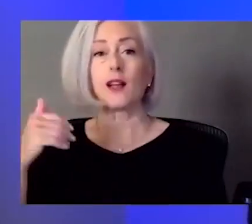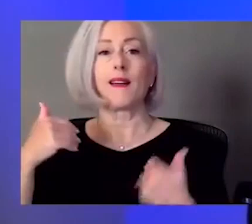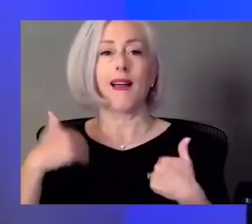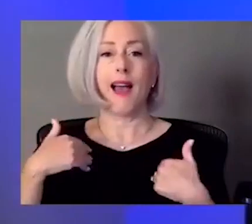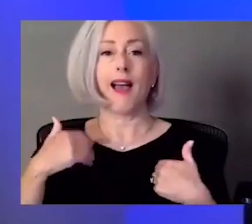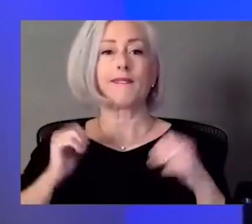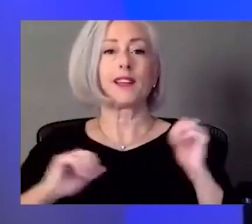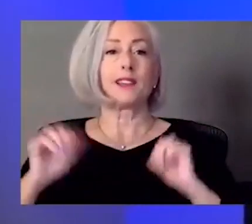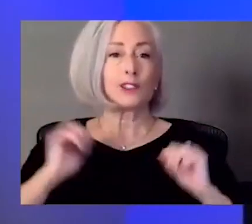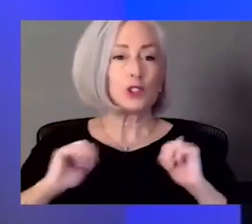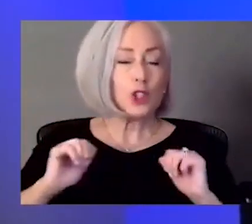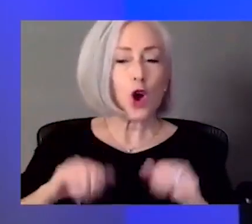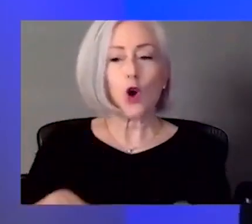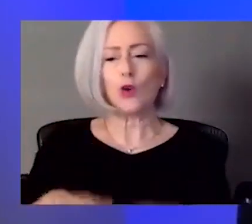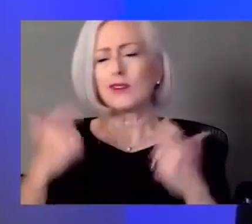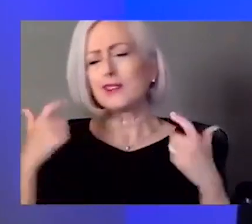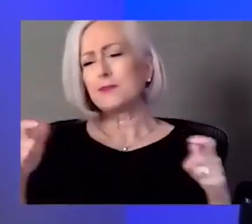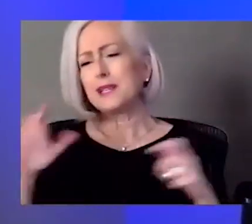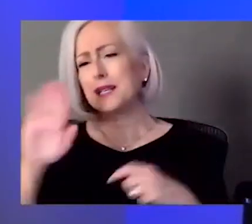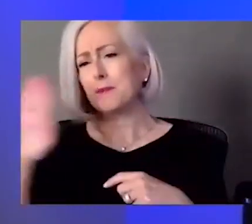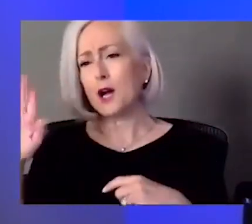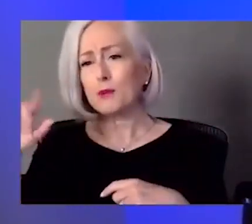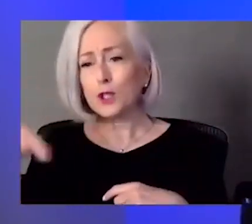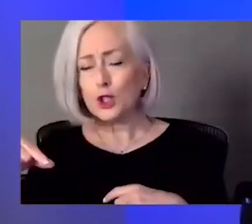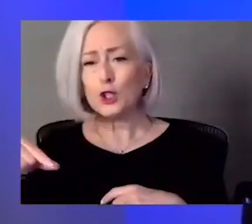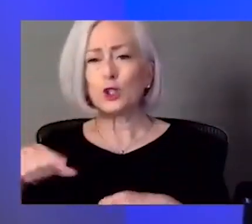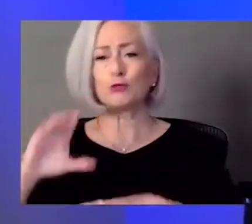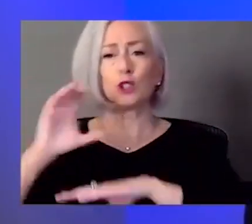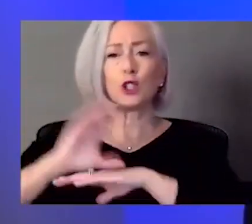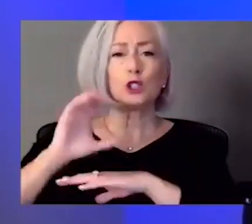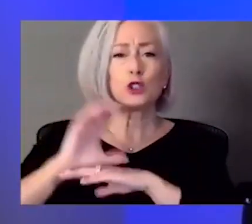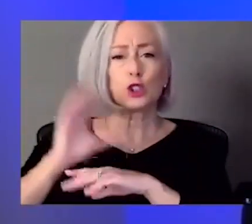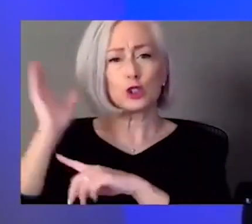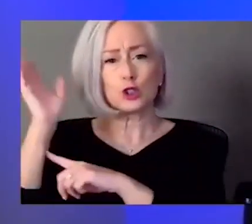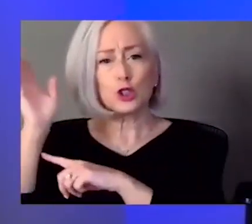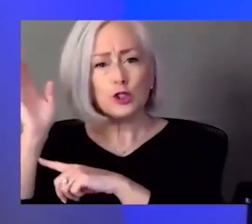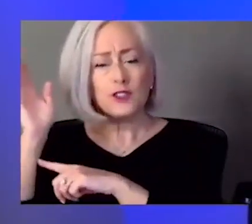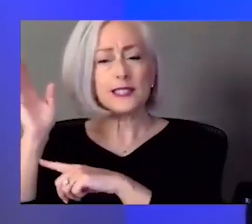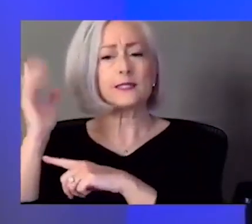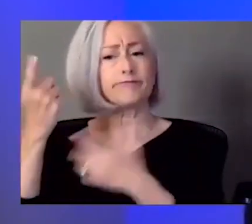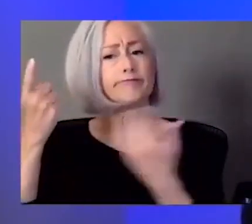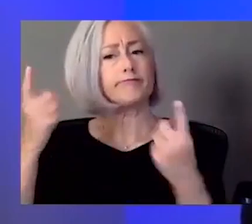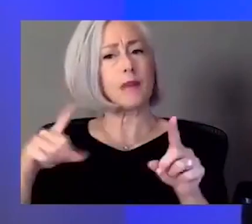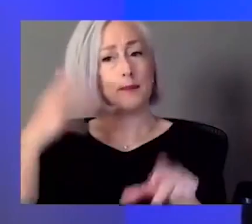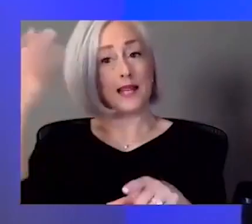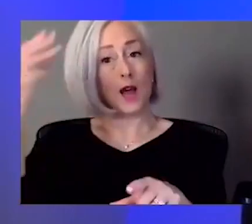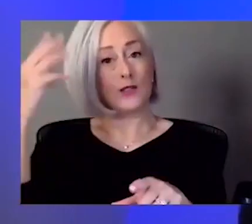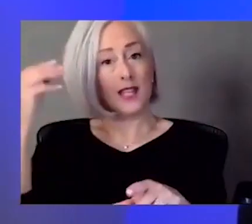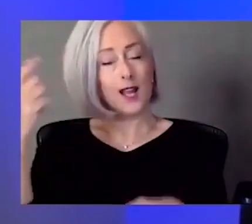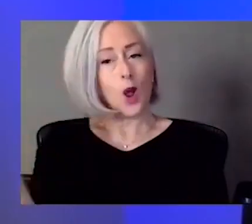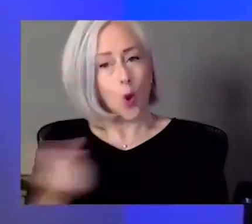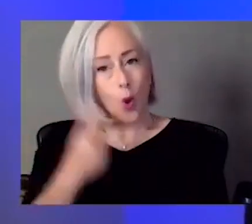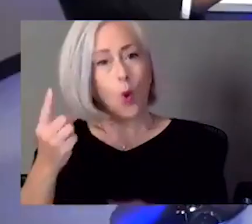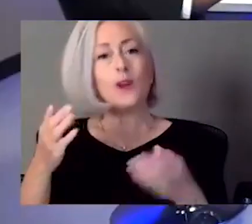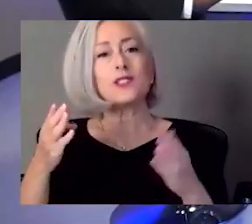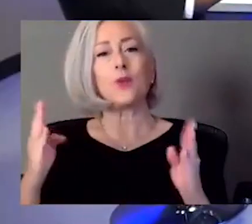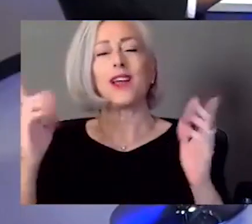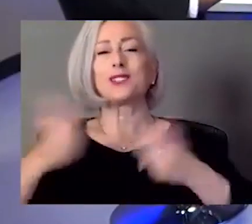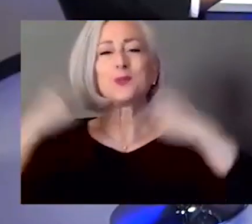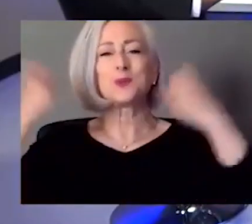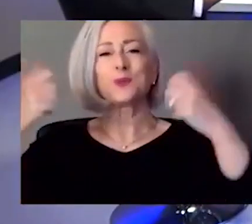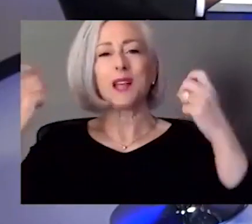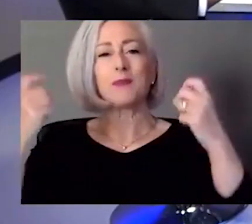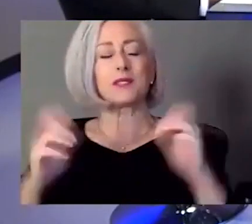big barbecues, even church services. They would have them outside. And so it's always been a way for us to celebrate. Okay. And how will you be celebrating